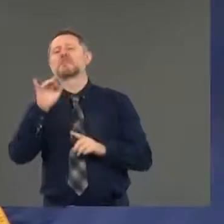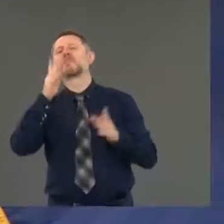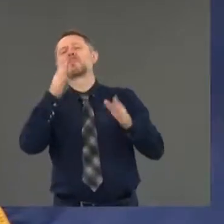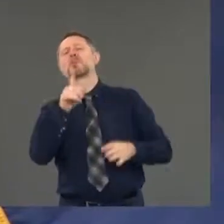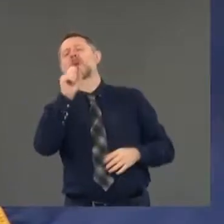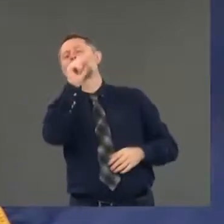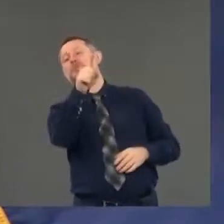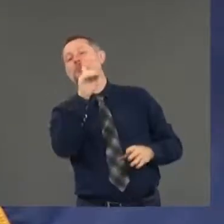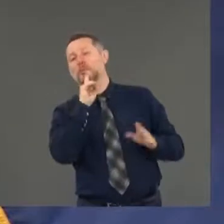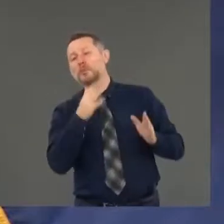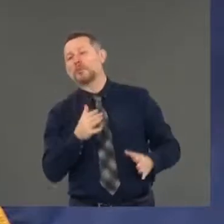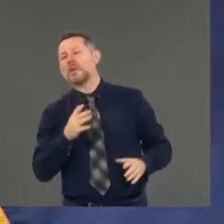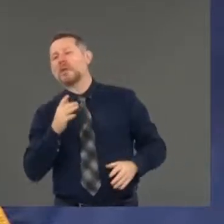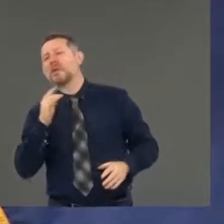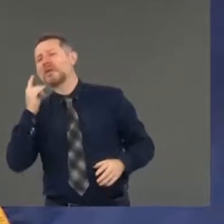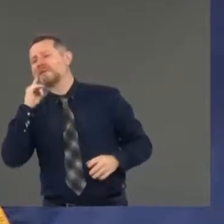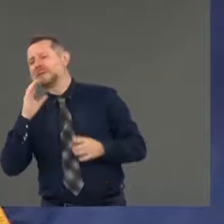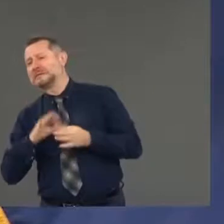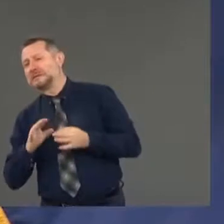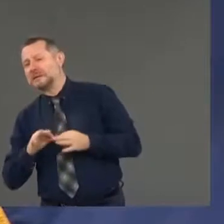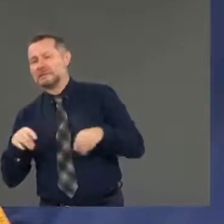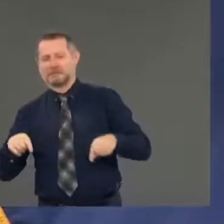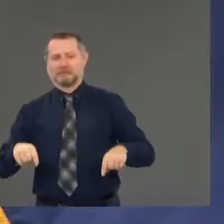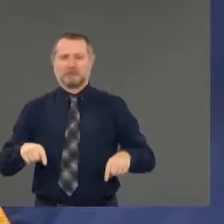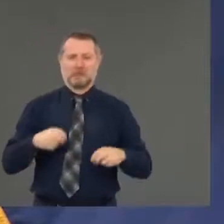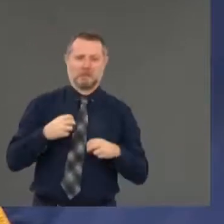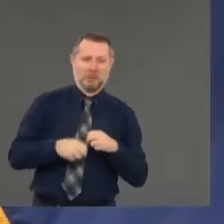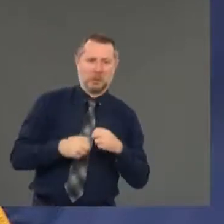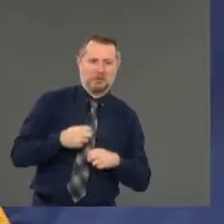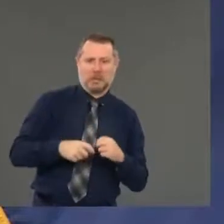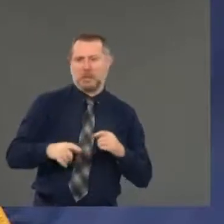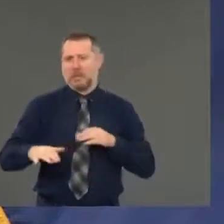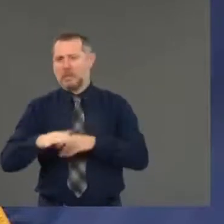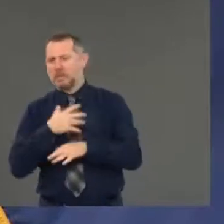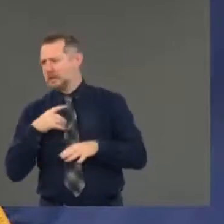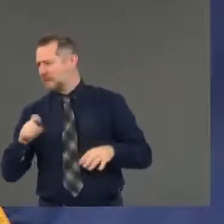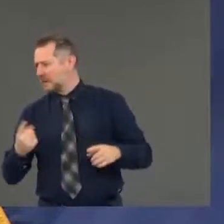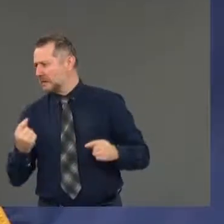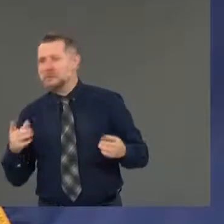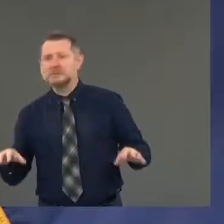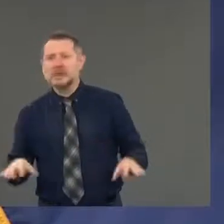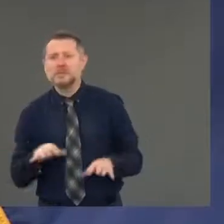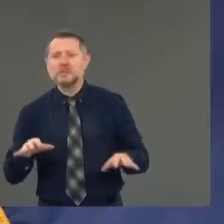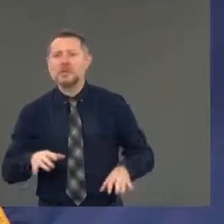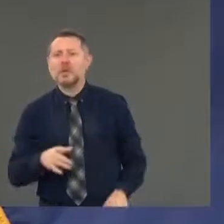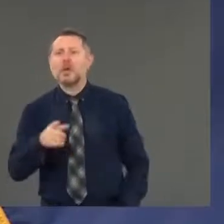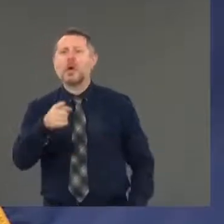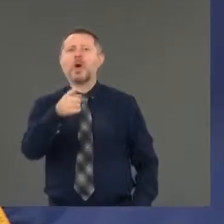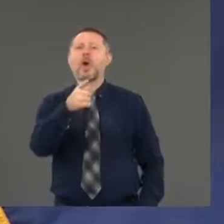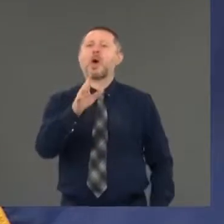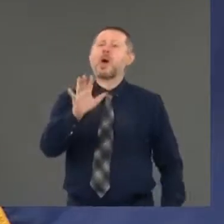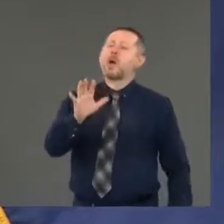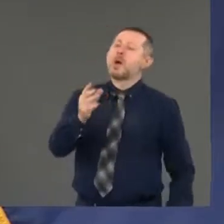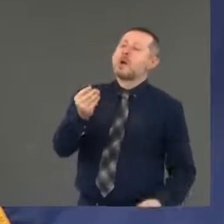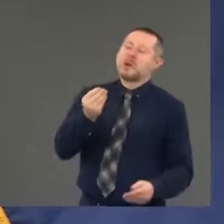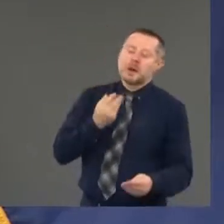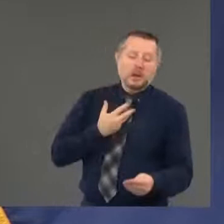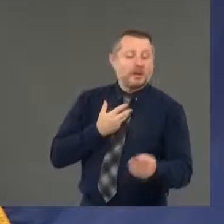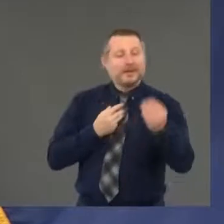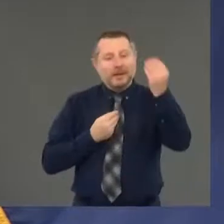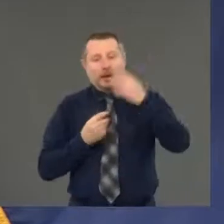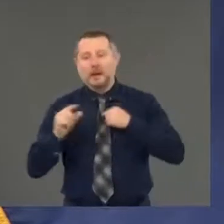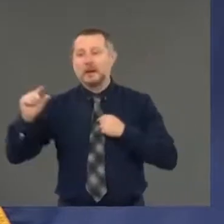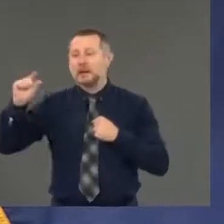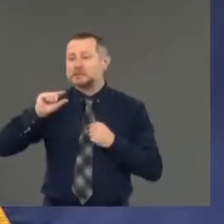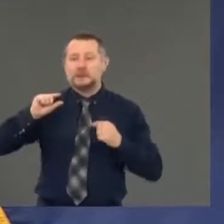what do we do then? What you would hear, you'd hear it incrementally. We would say, if the number goes up tomorrow,